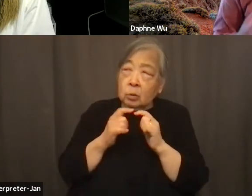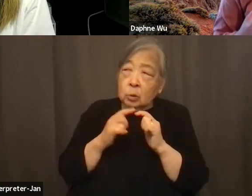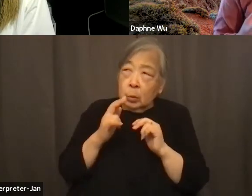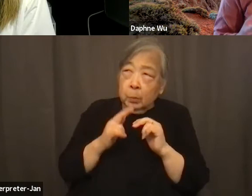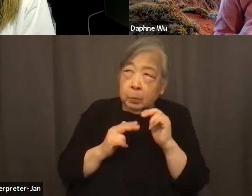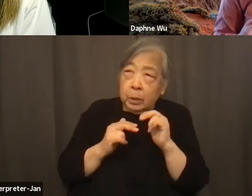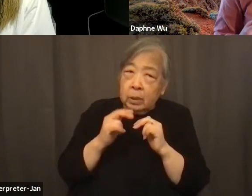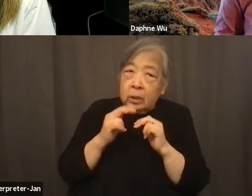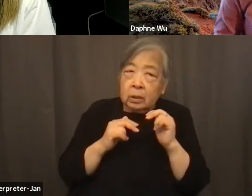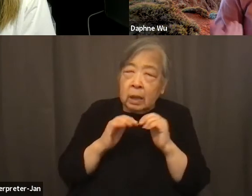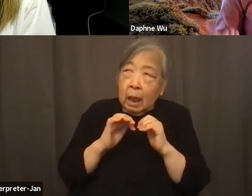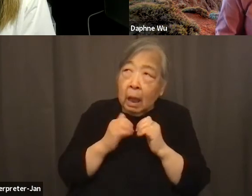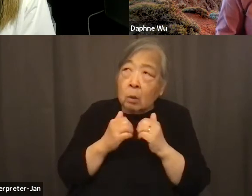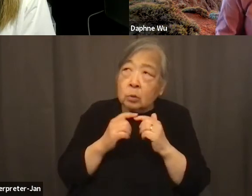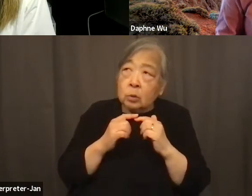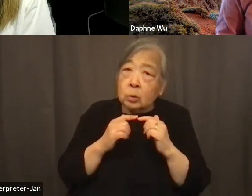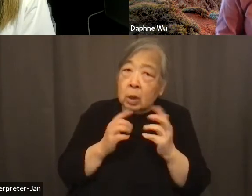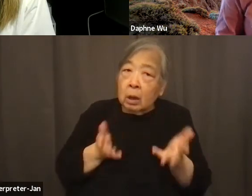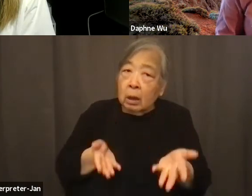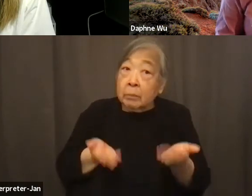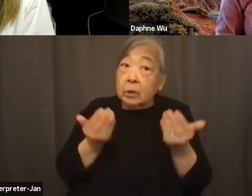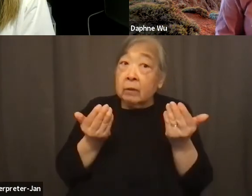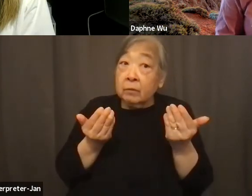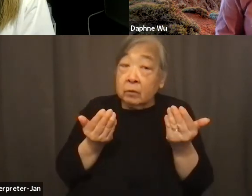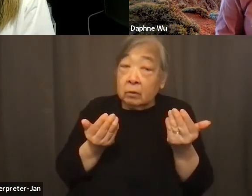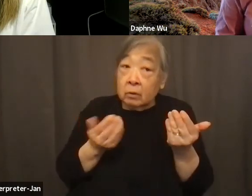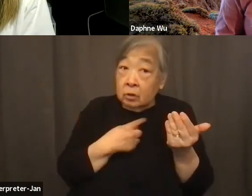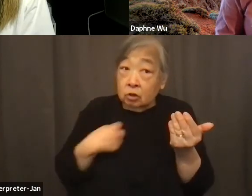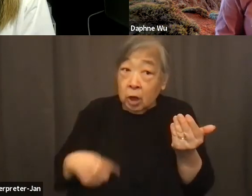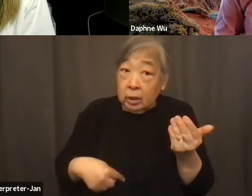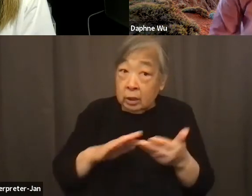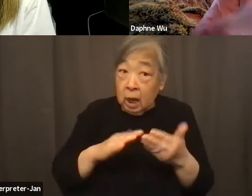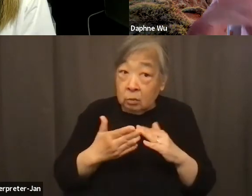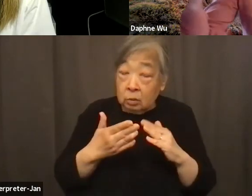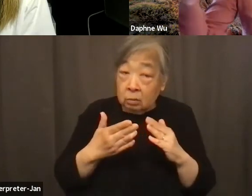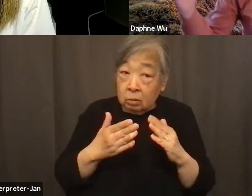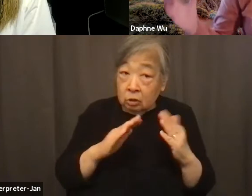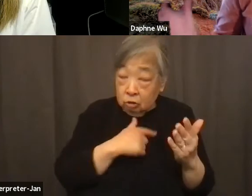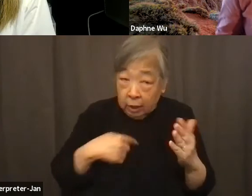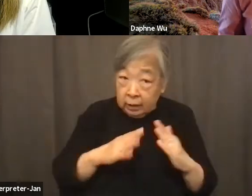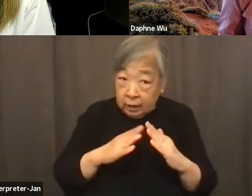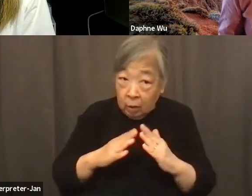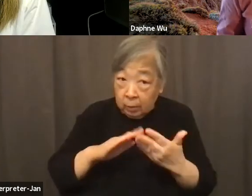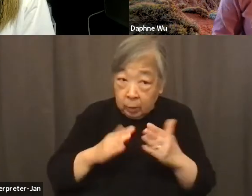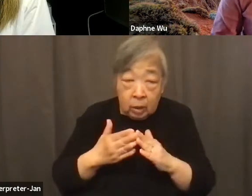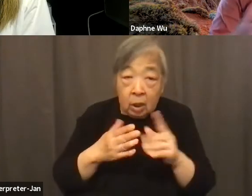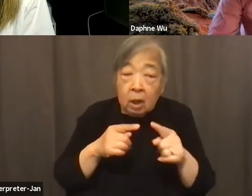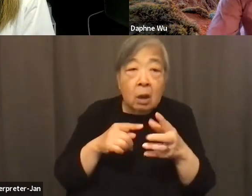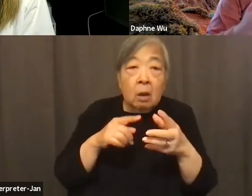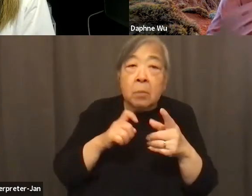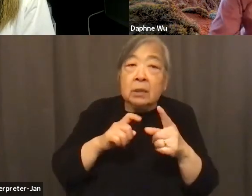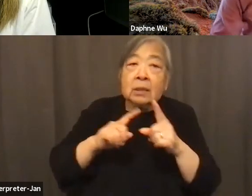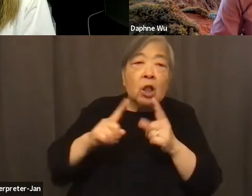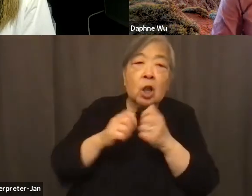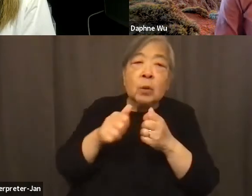and uplift Chinatown communities, you have to have a dialogue with the surrounding community, you have to have